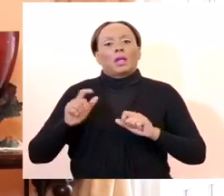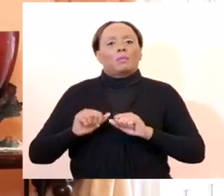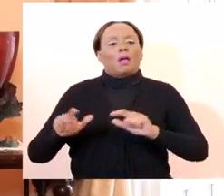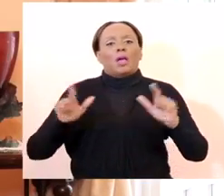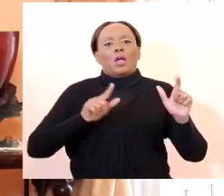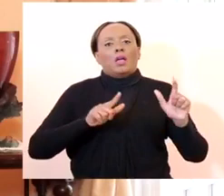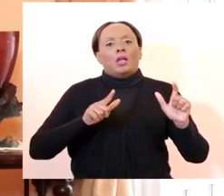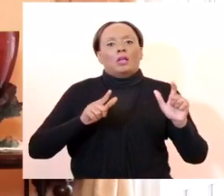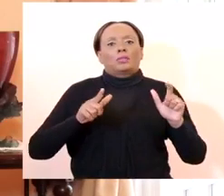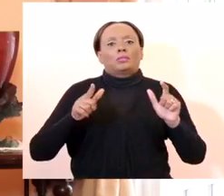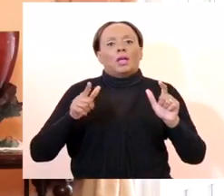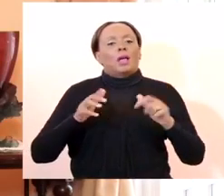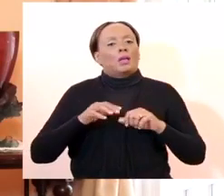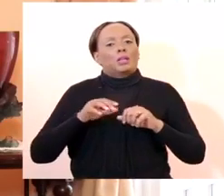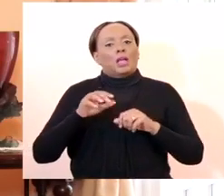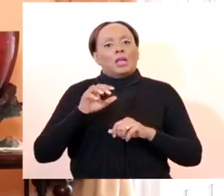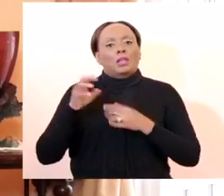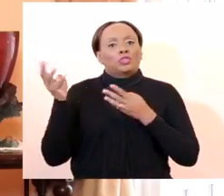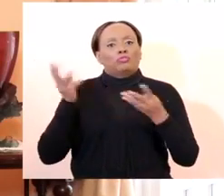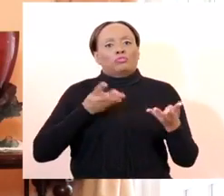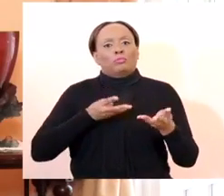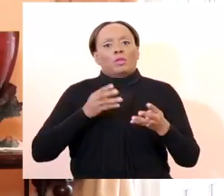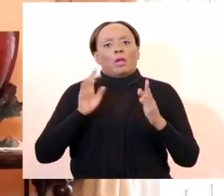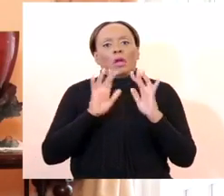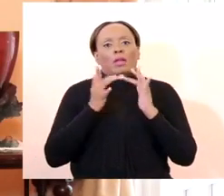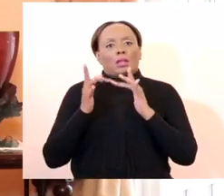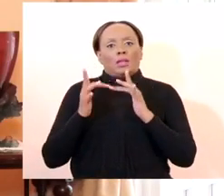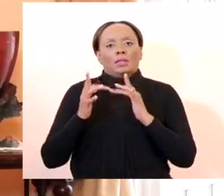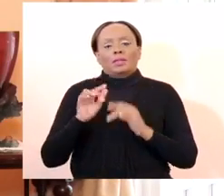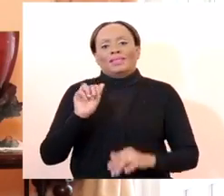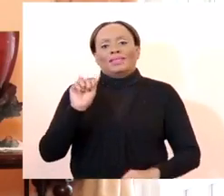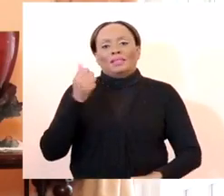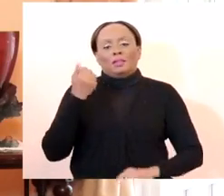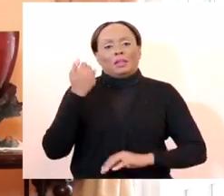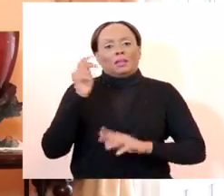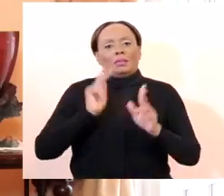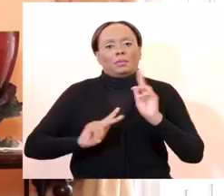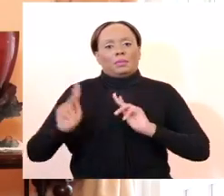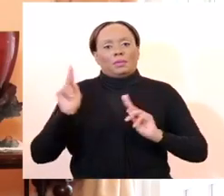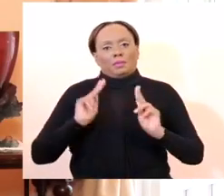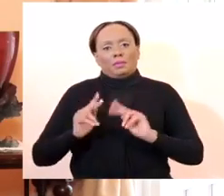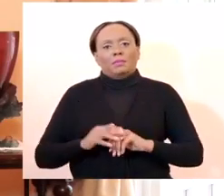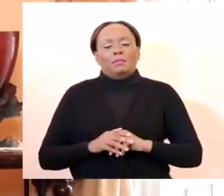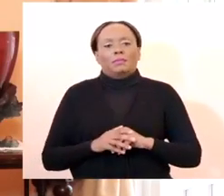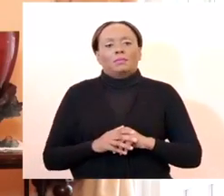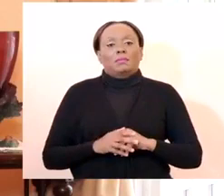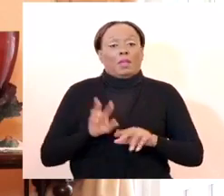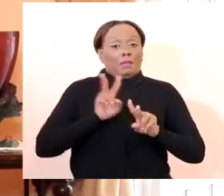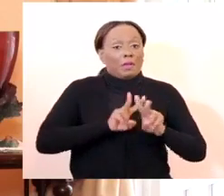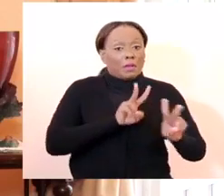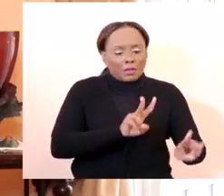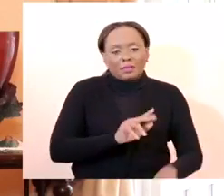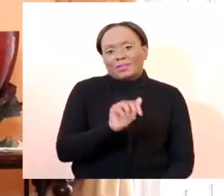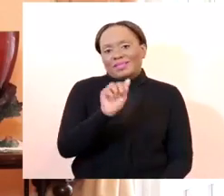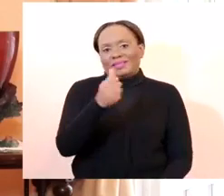services set, ten people, ten people for streaming, ten mourners for funerals,